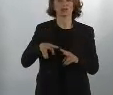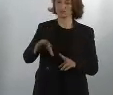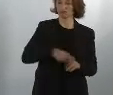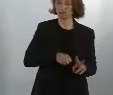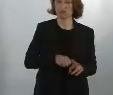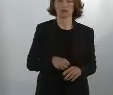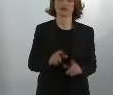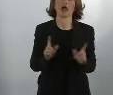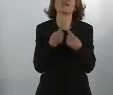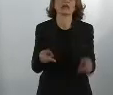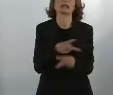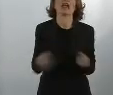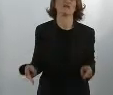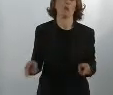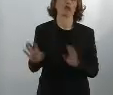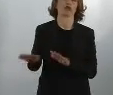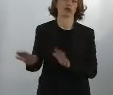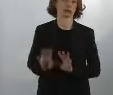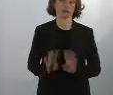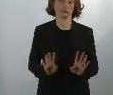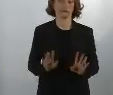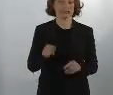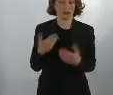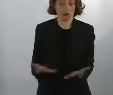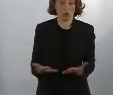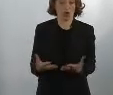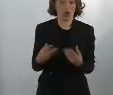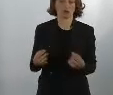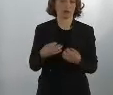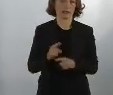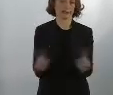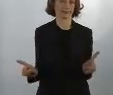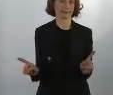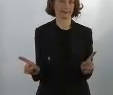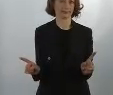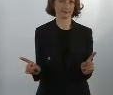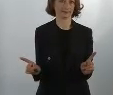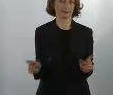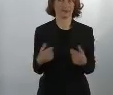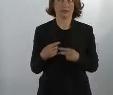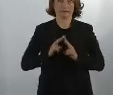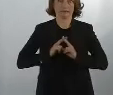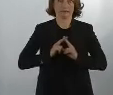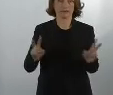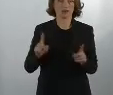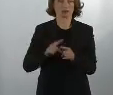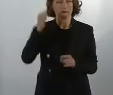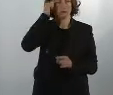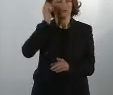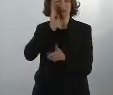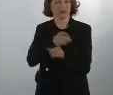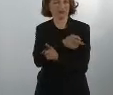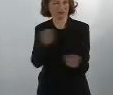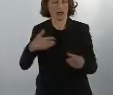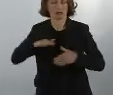need to continue for the future. And for this reason, this is not a solution for me. I